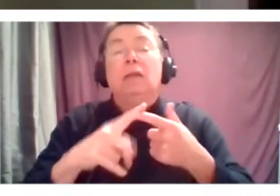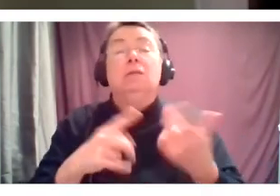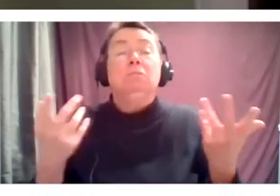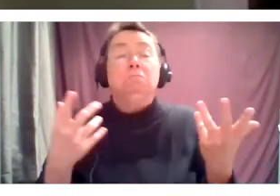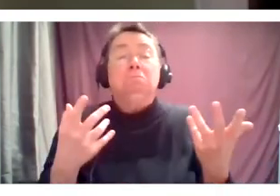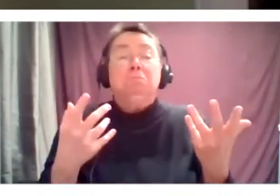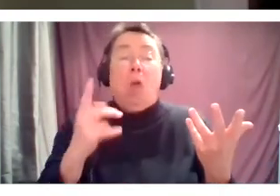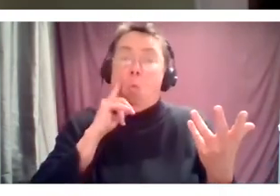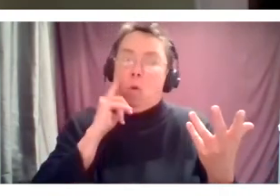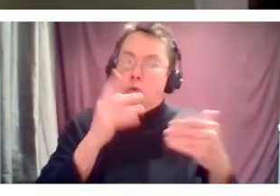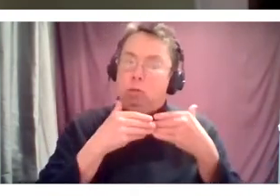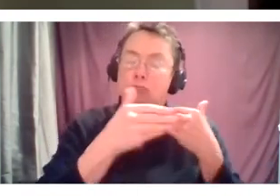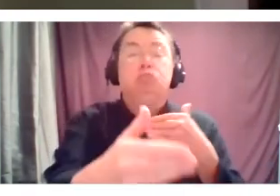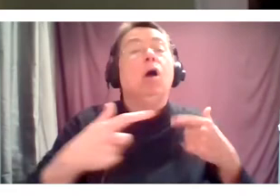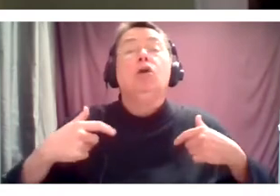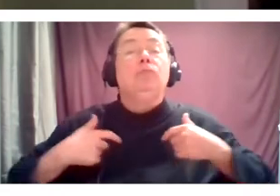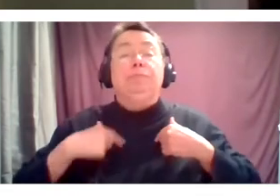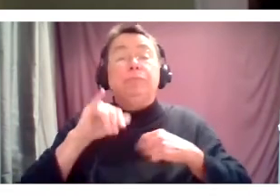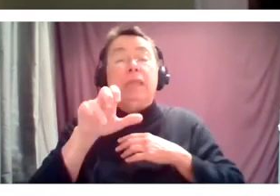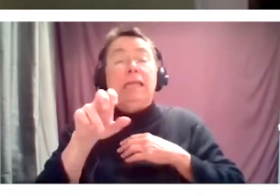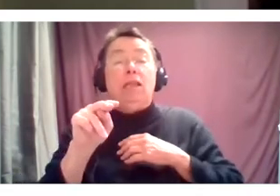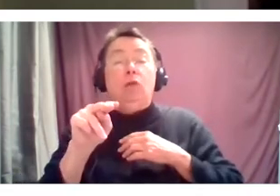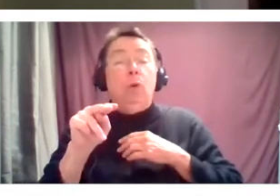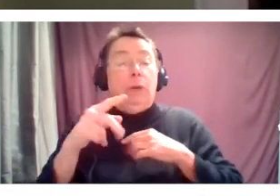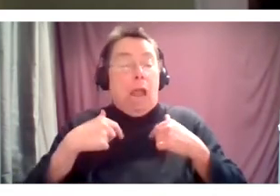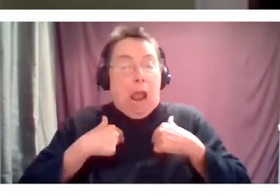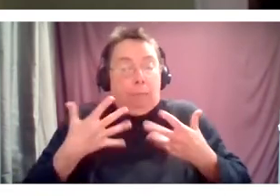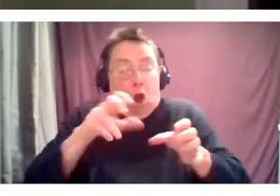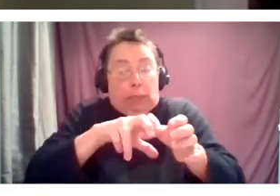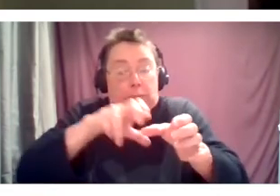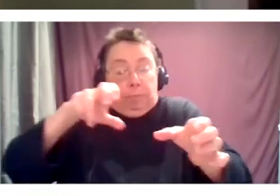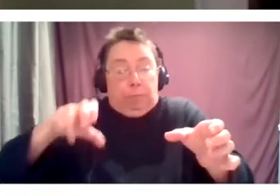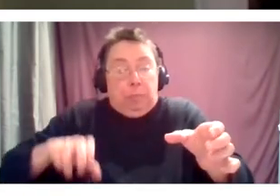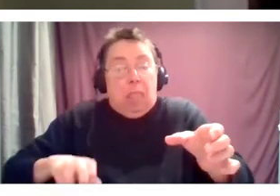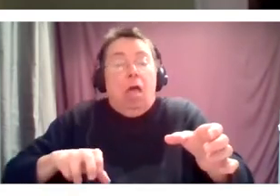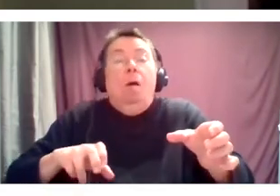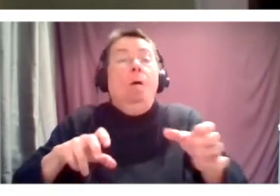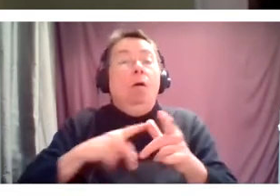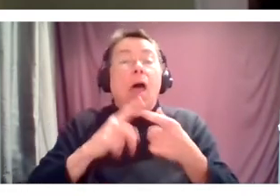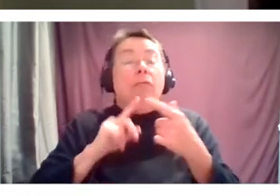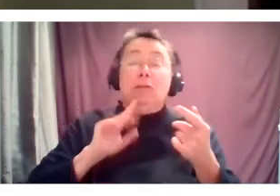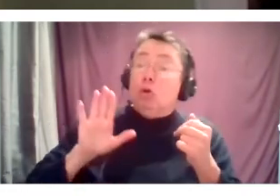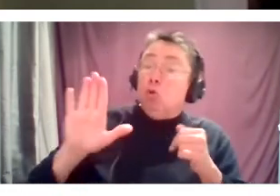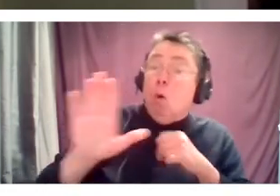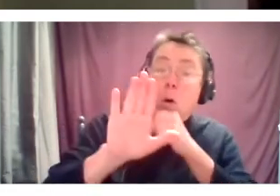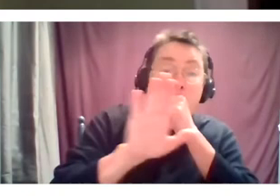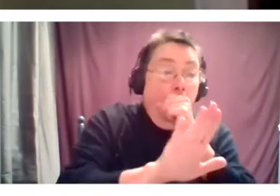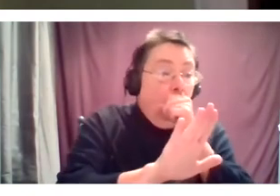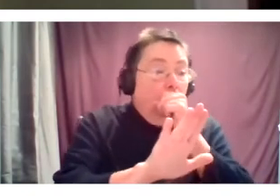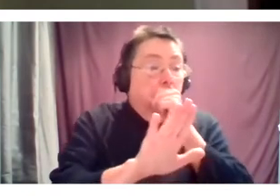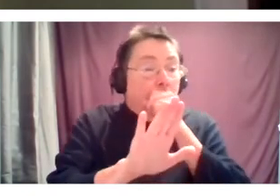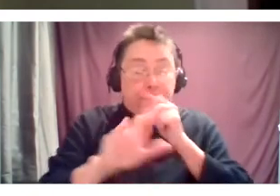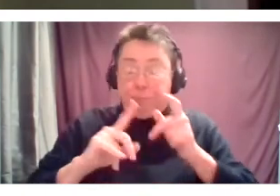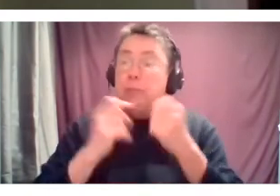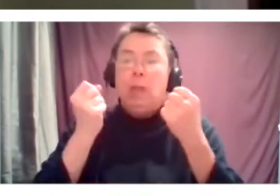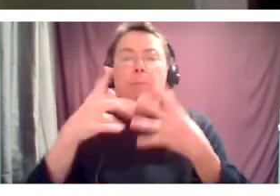I won't be on the mic in that way. And I just encourage everybody to think about what's your path, including all of you listening and the students who are